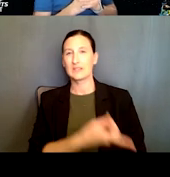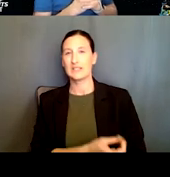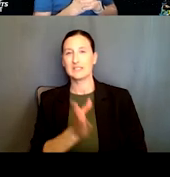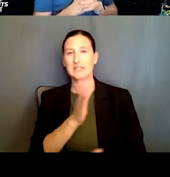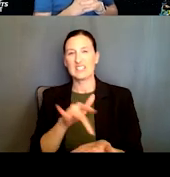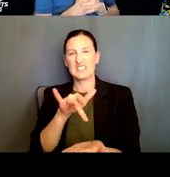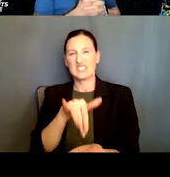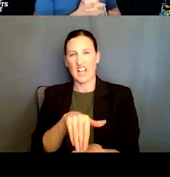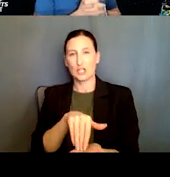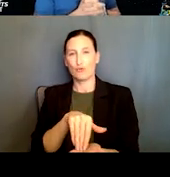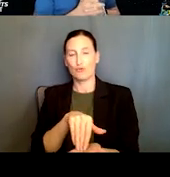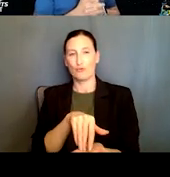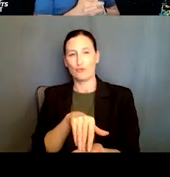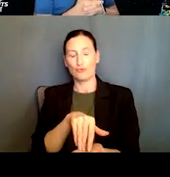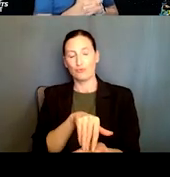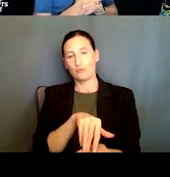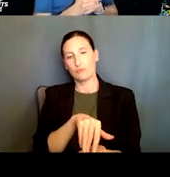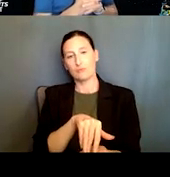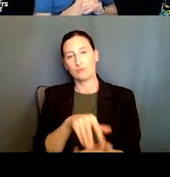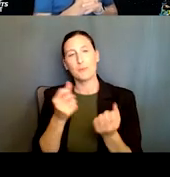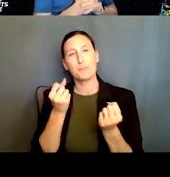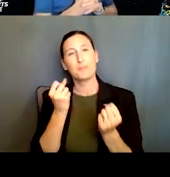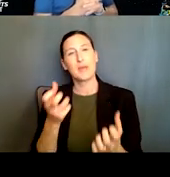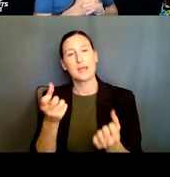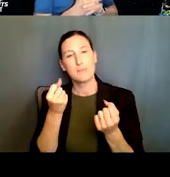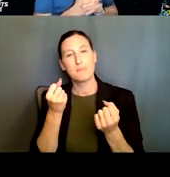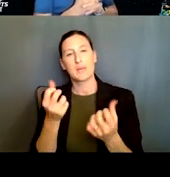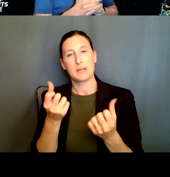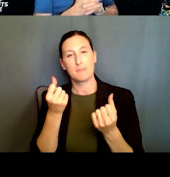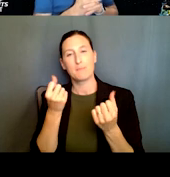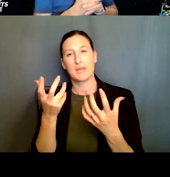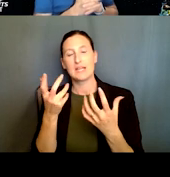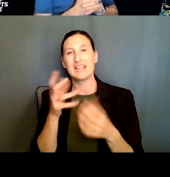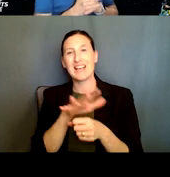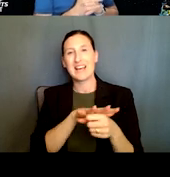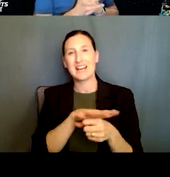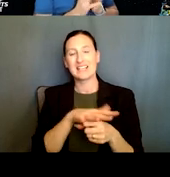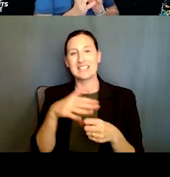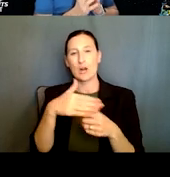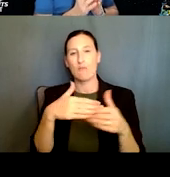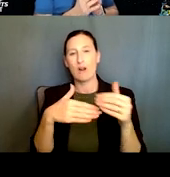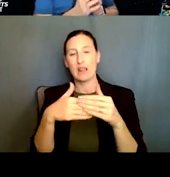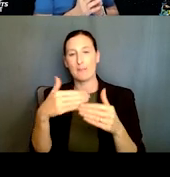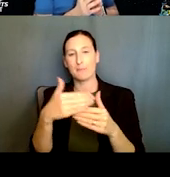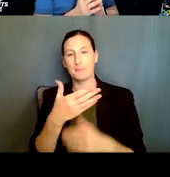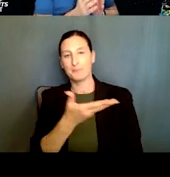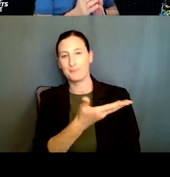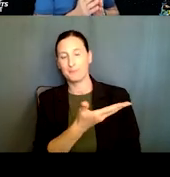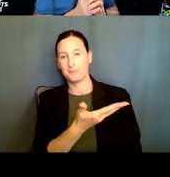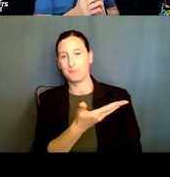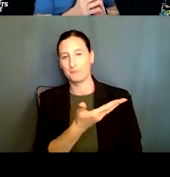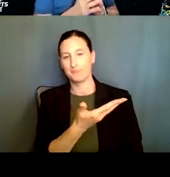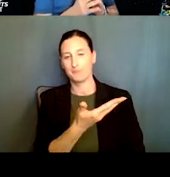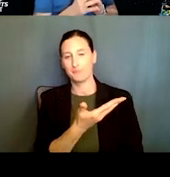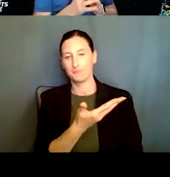of, uh, of many, many areas that can overlap, sometimes, um, more than two or